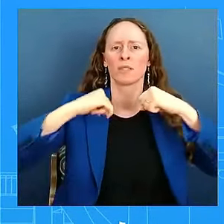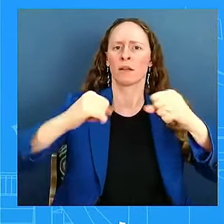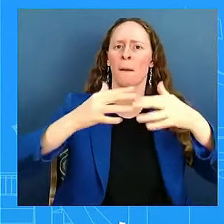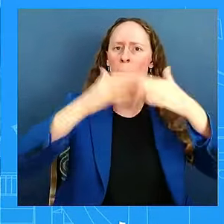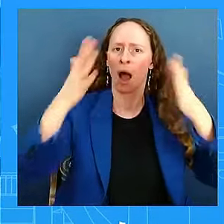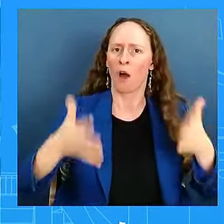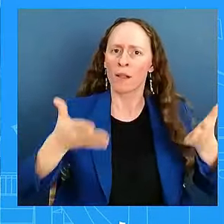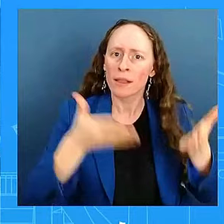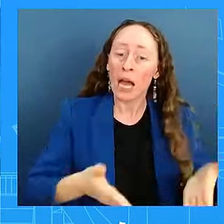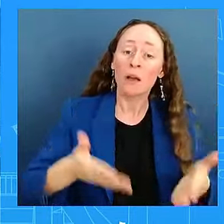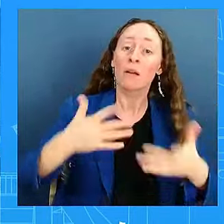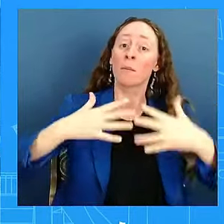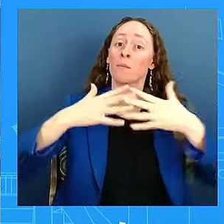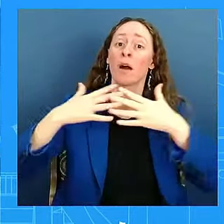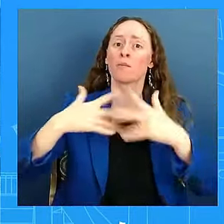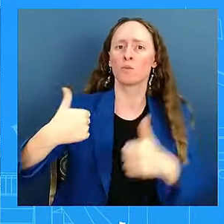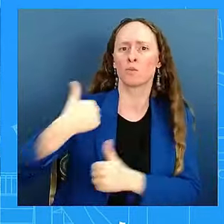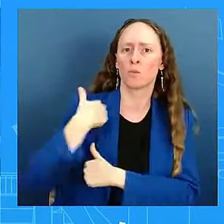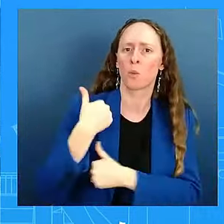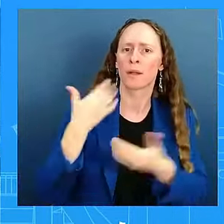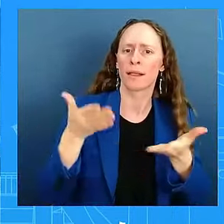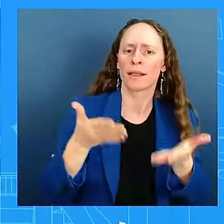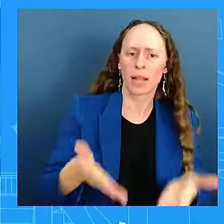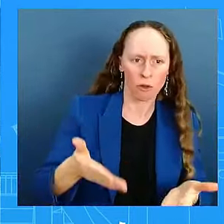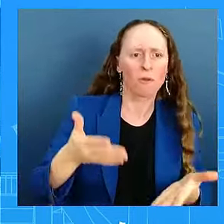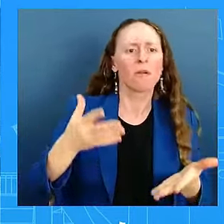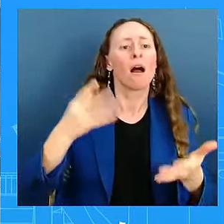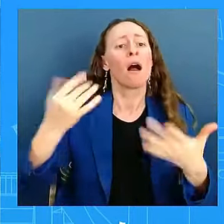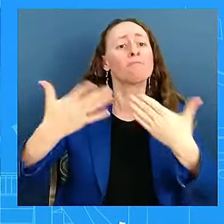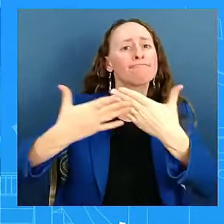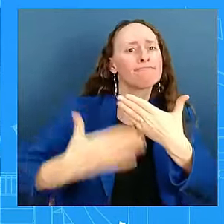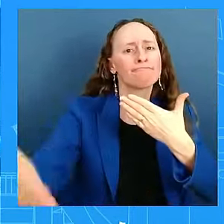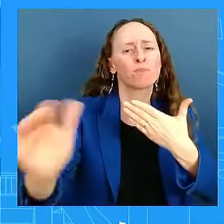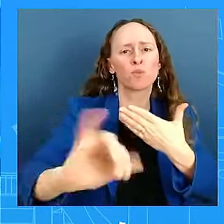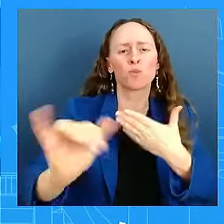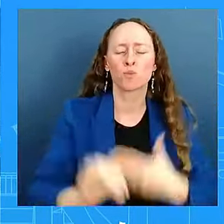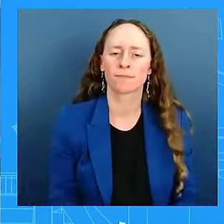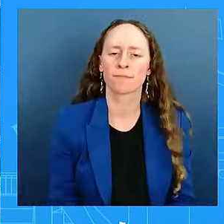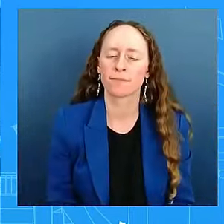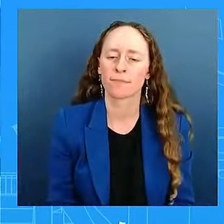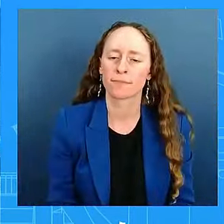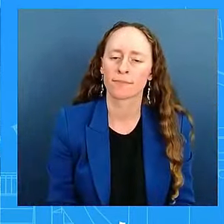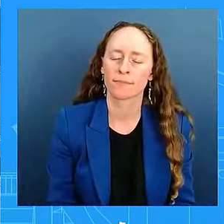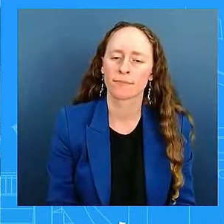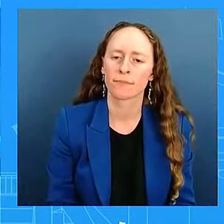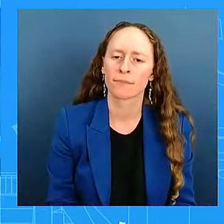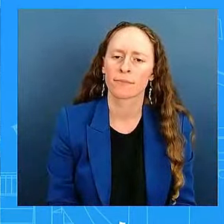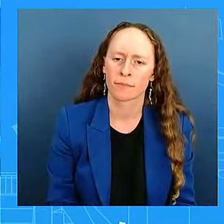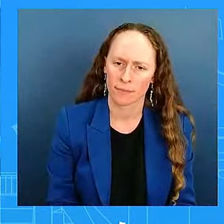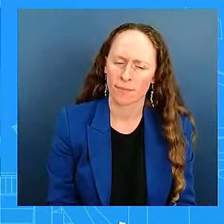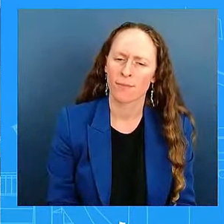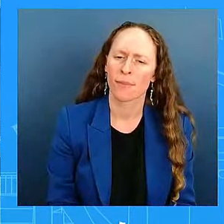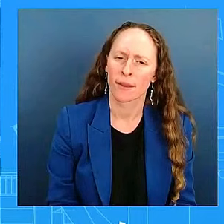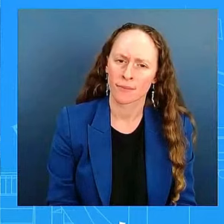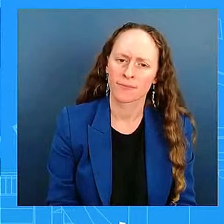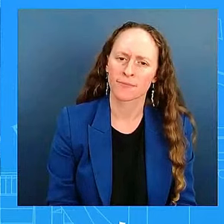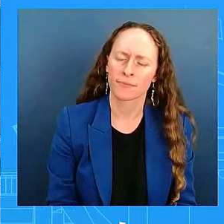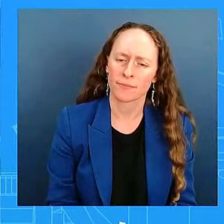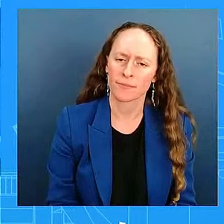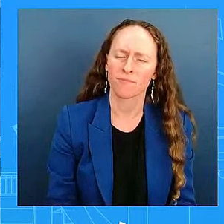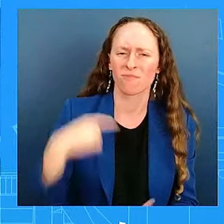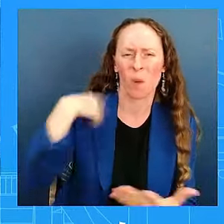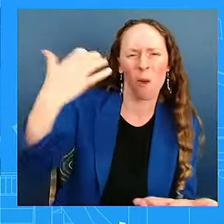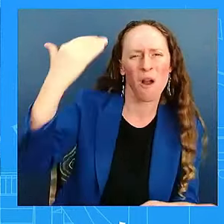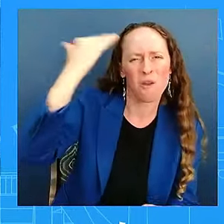Back in April, the President's message to Israel was to take the win when the U.S. and Israel were able to intercept the barrage of Iranian missiles.